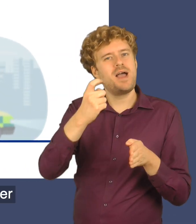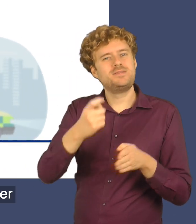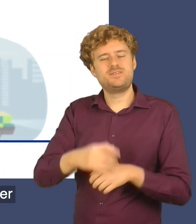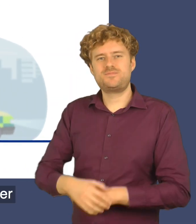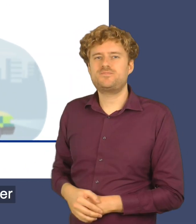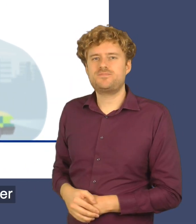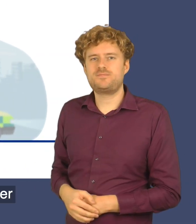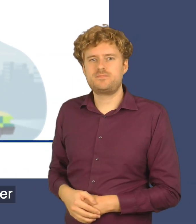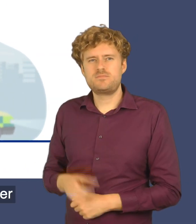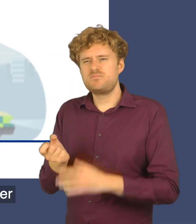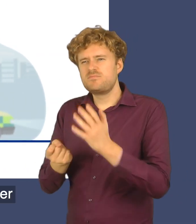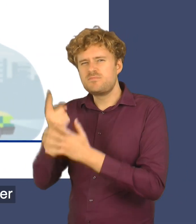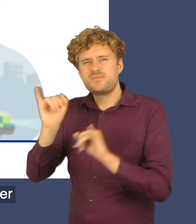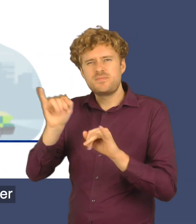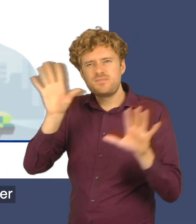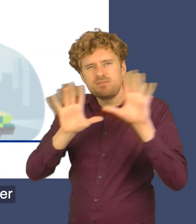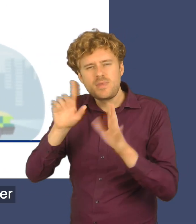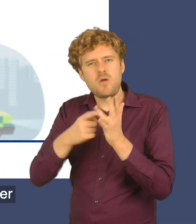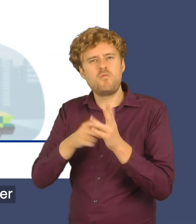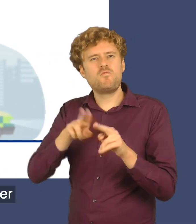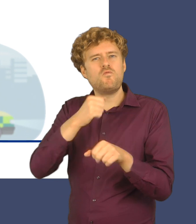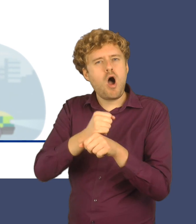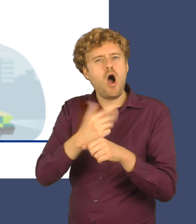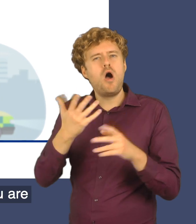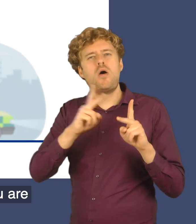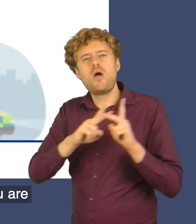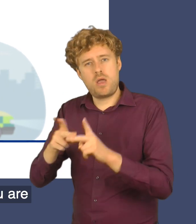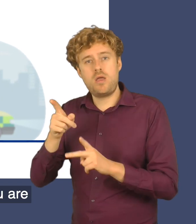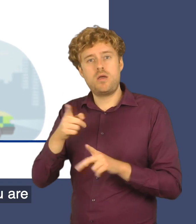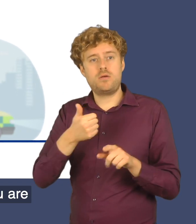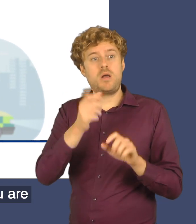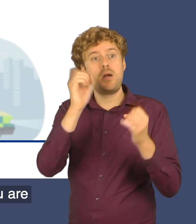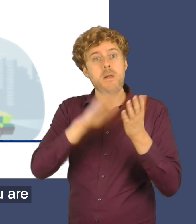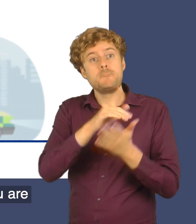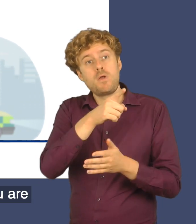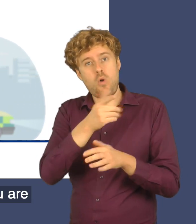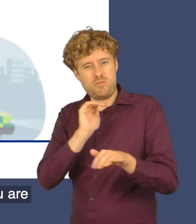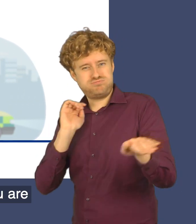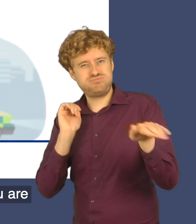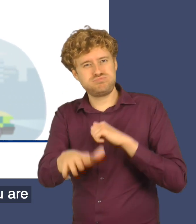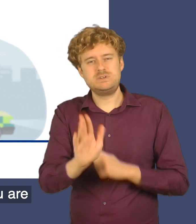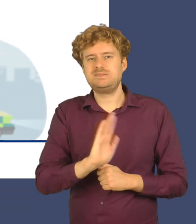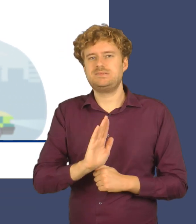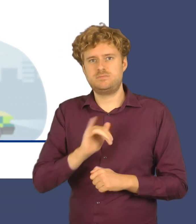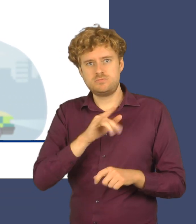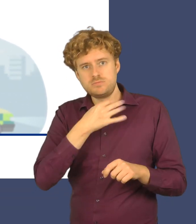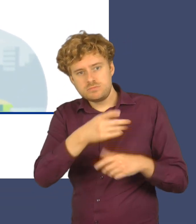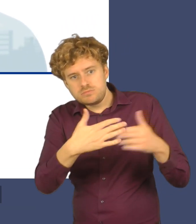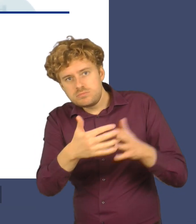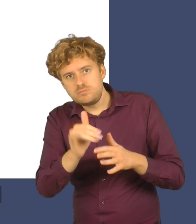conditions such as fog, never overtake an ambulance on blue lights. They may be attending an incident on the road you're travelling.